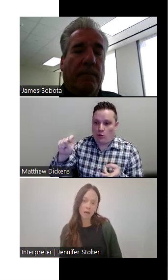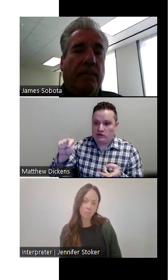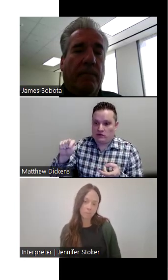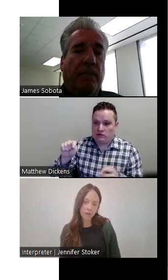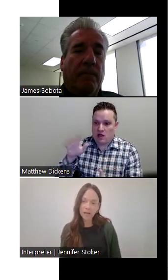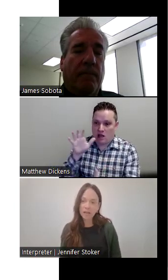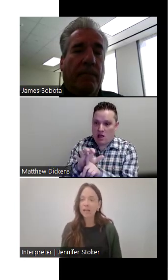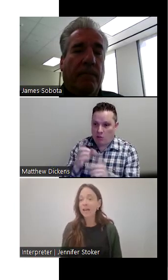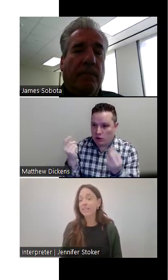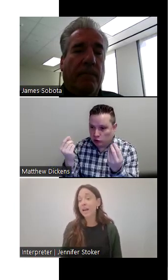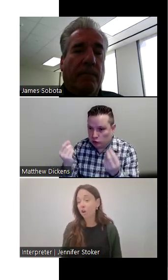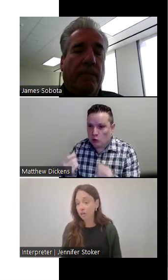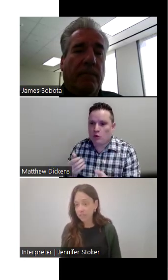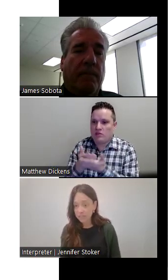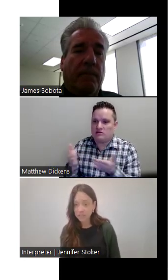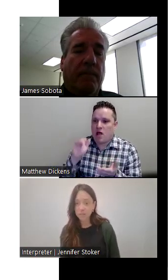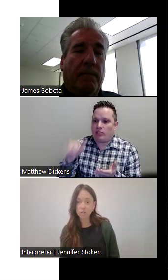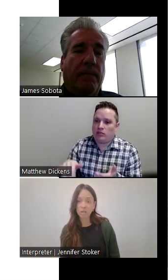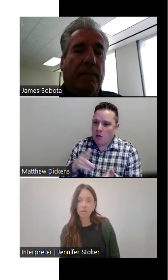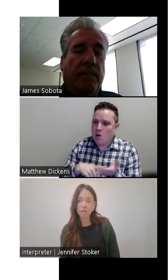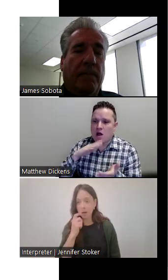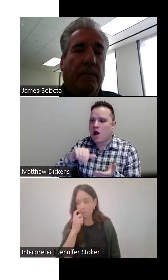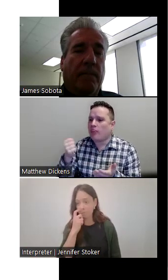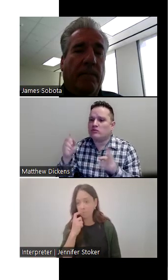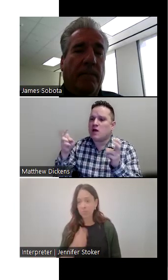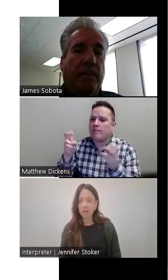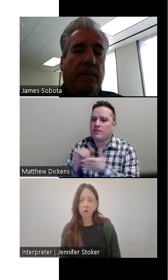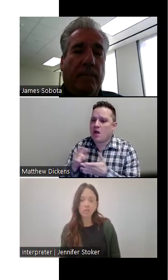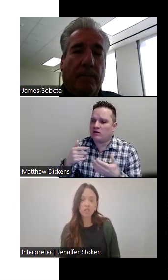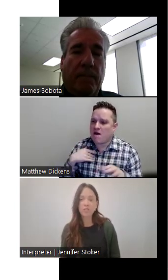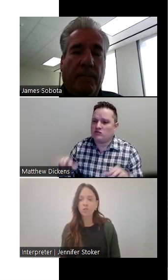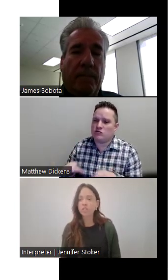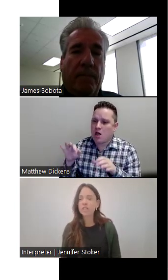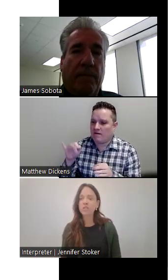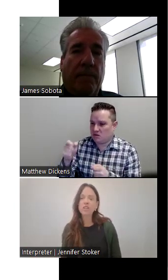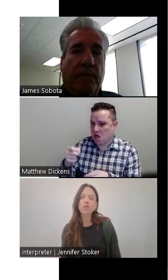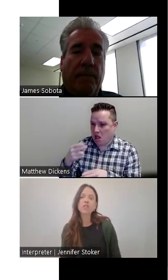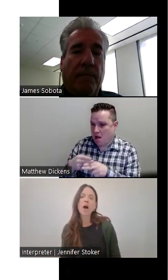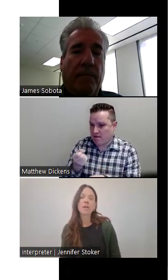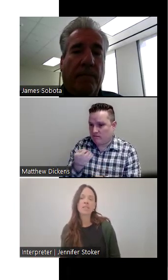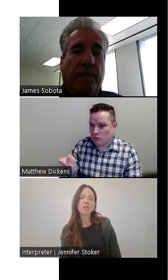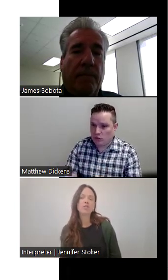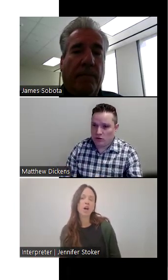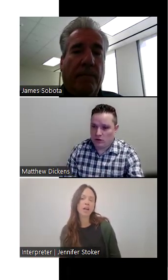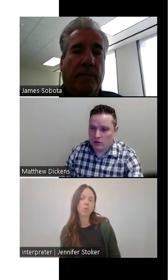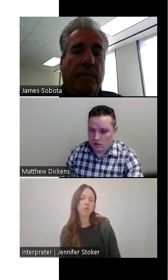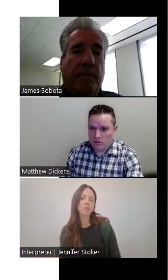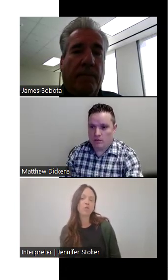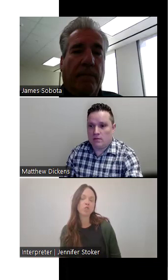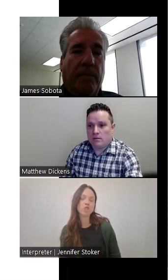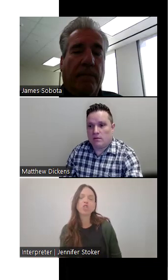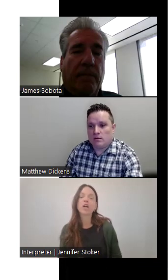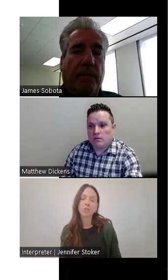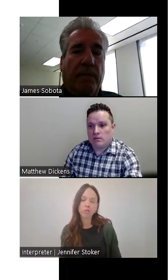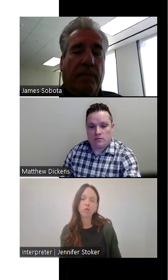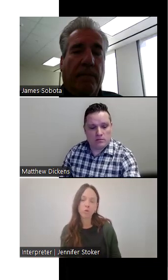um, like terrorists, um, just different, different topics that you've done. I'm wondering